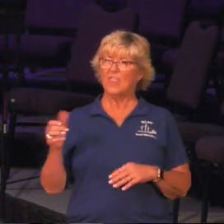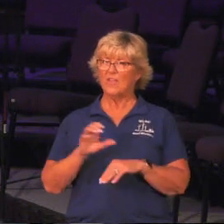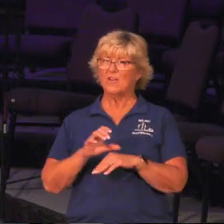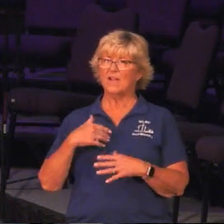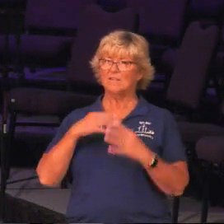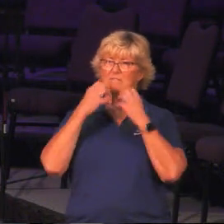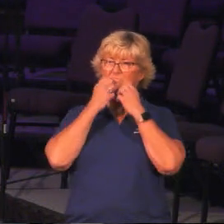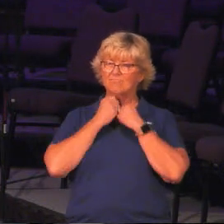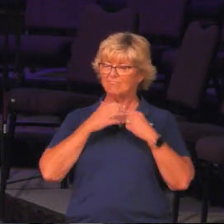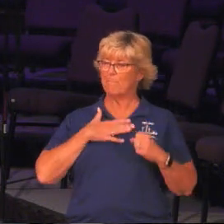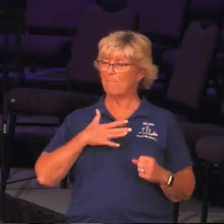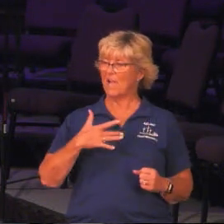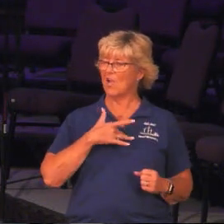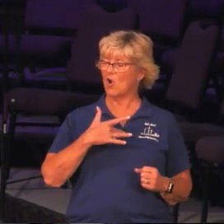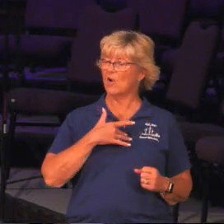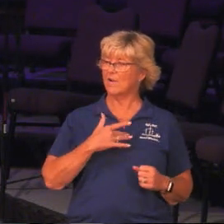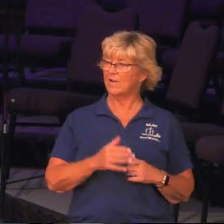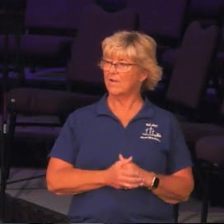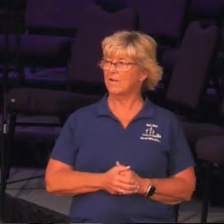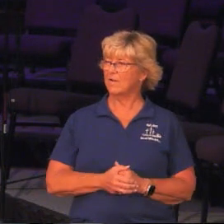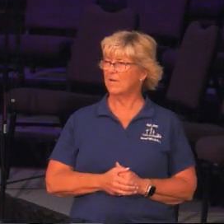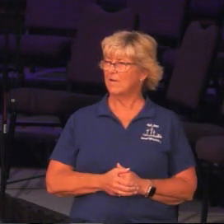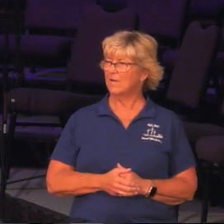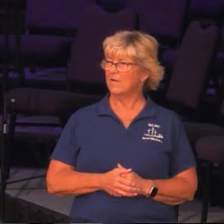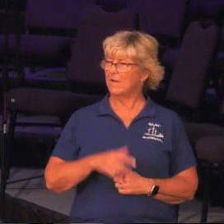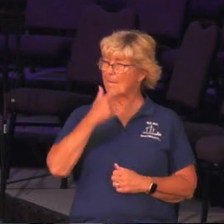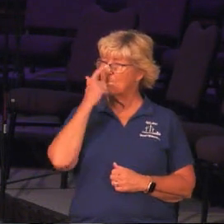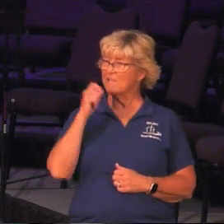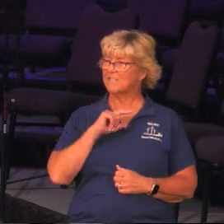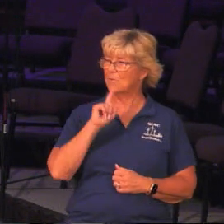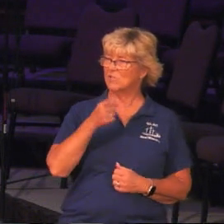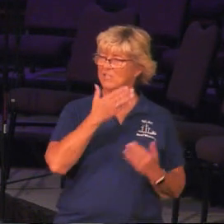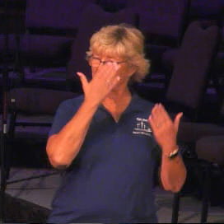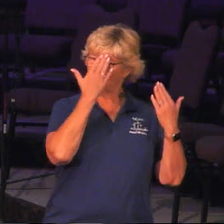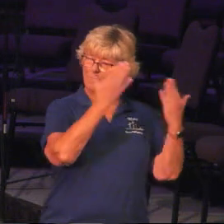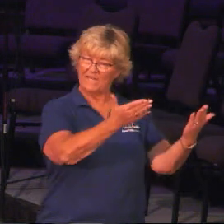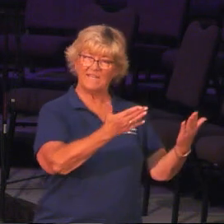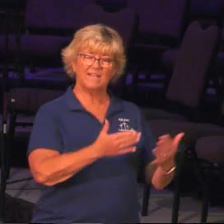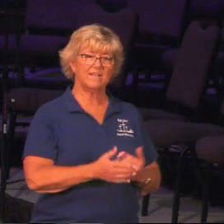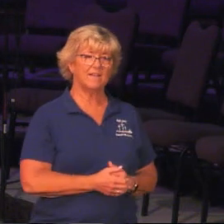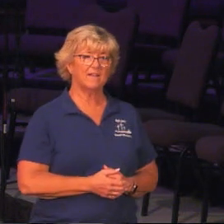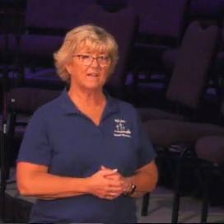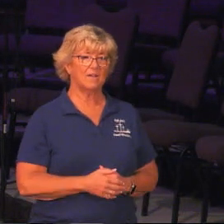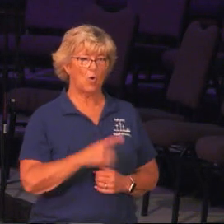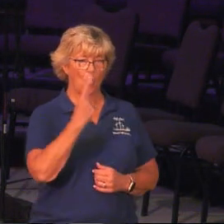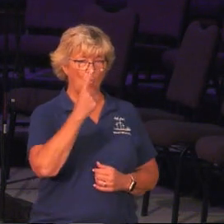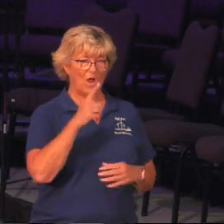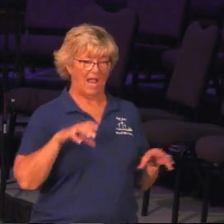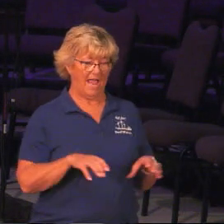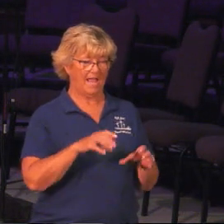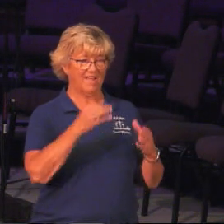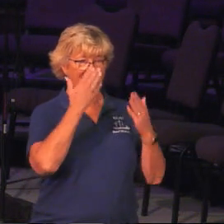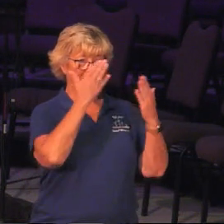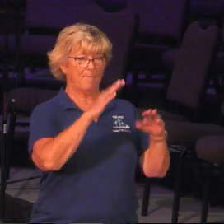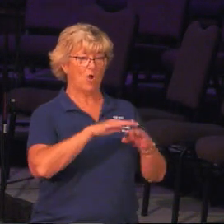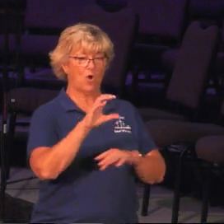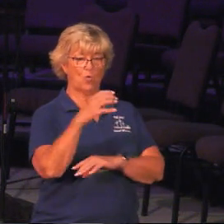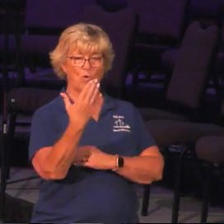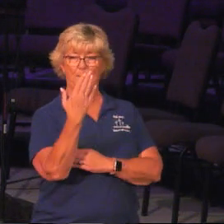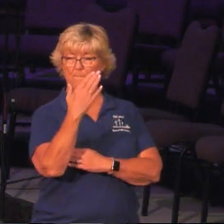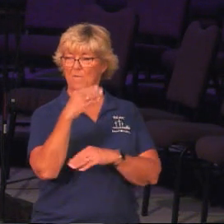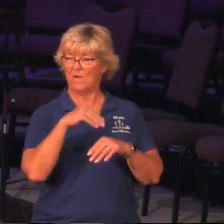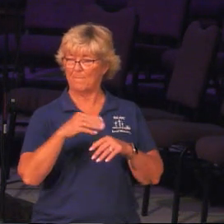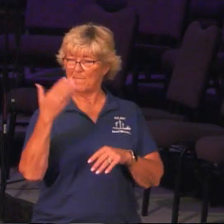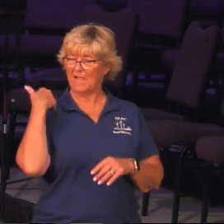to my heart. And it was just because I was obedient. One act of obedience on Christmas morning in